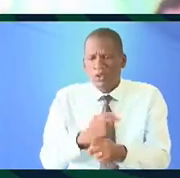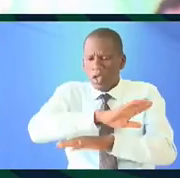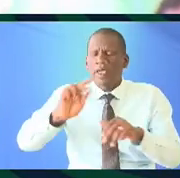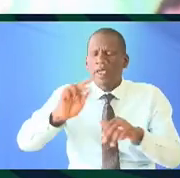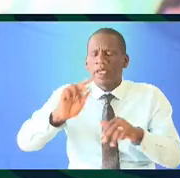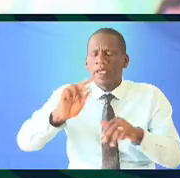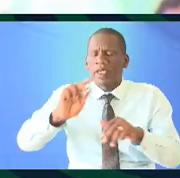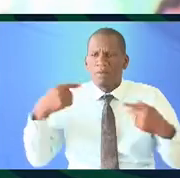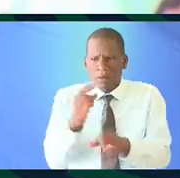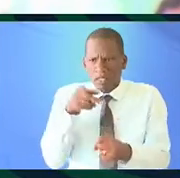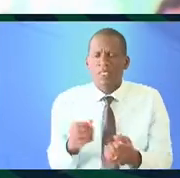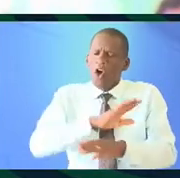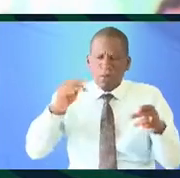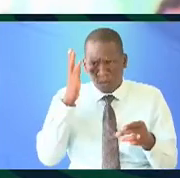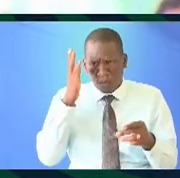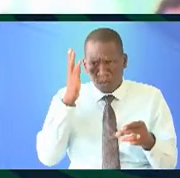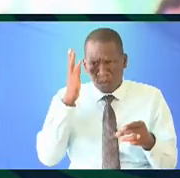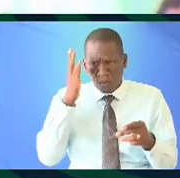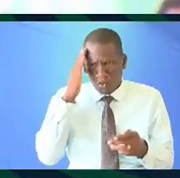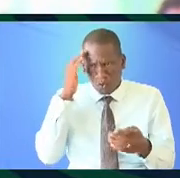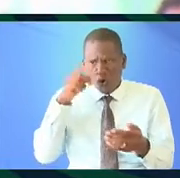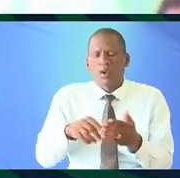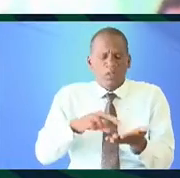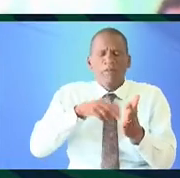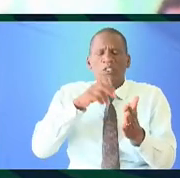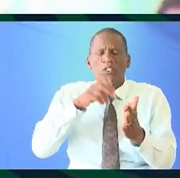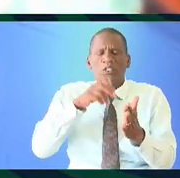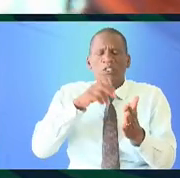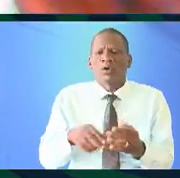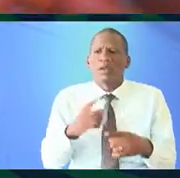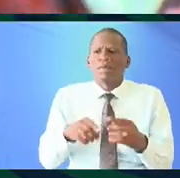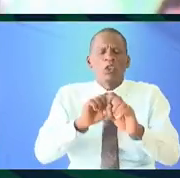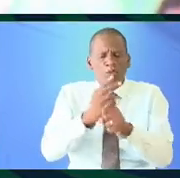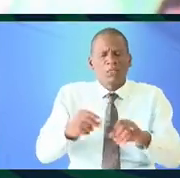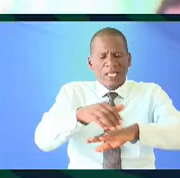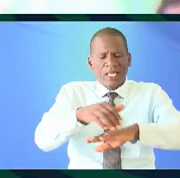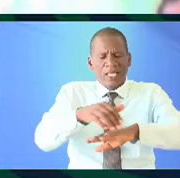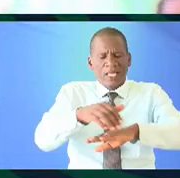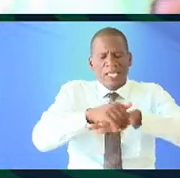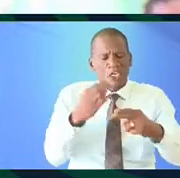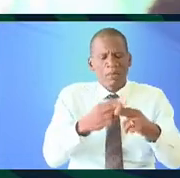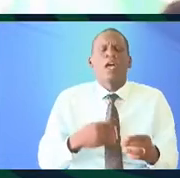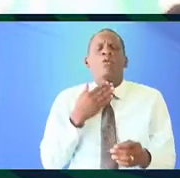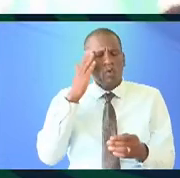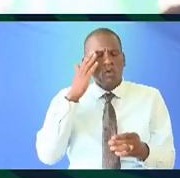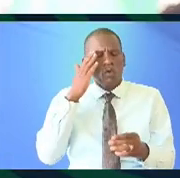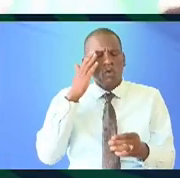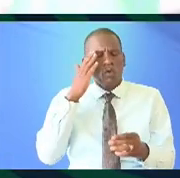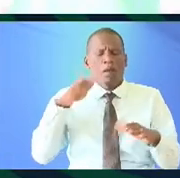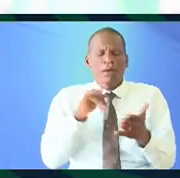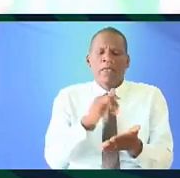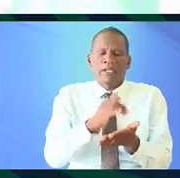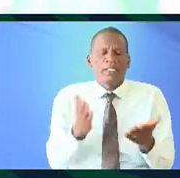by every Kenyan to refer and everyone knows what it is in reference to but we don't use the English name I'm curious about that and if